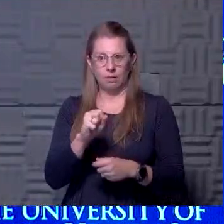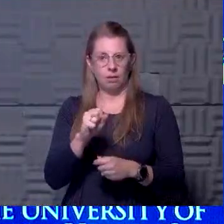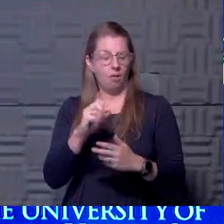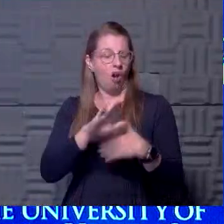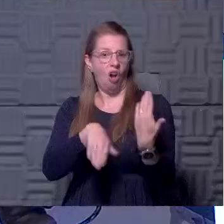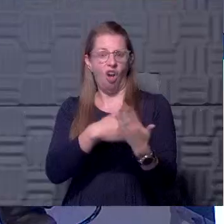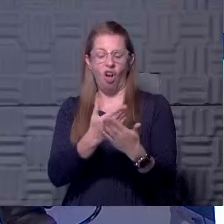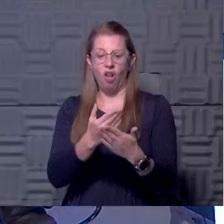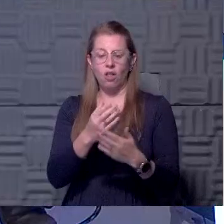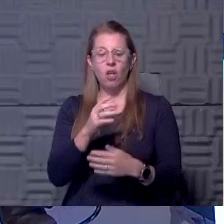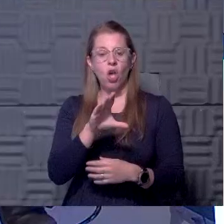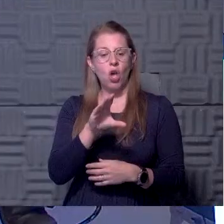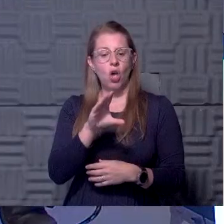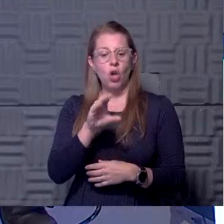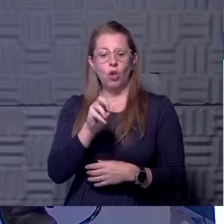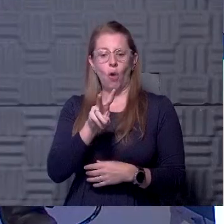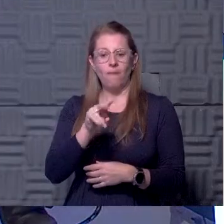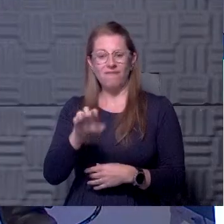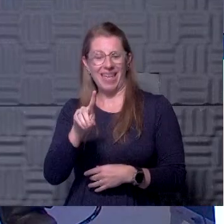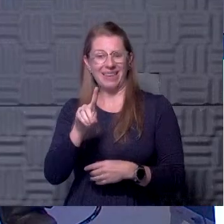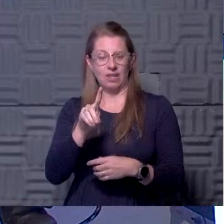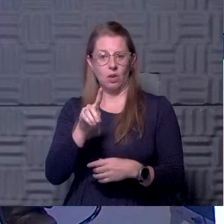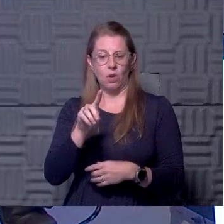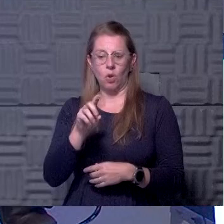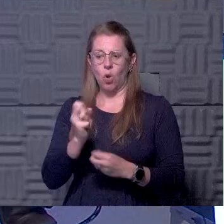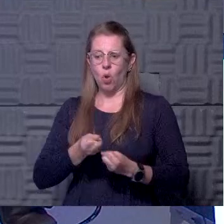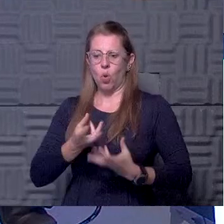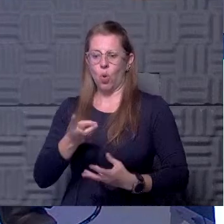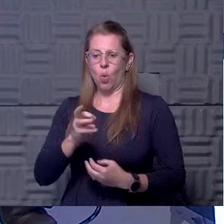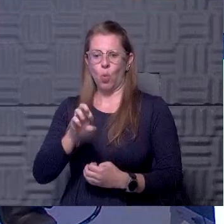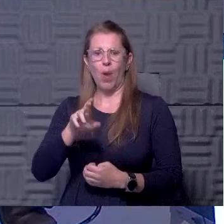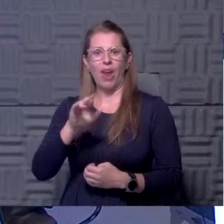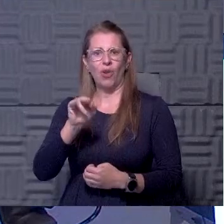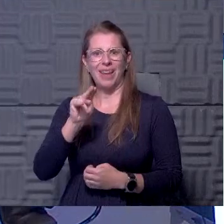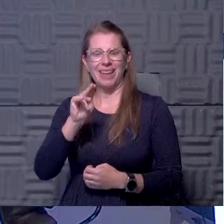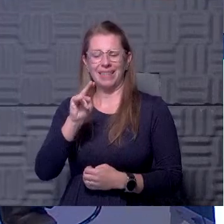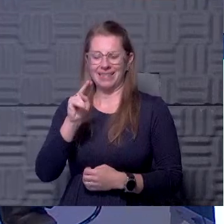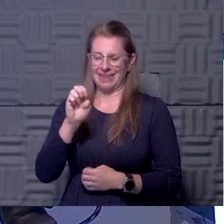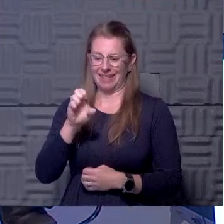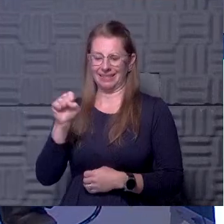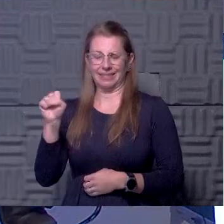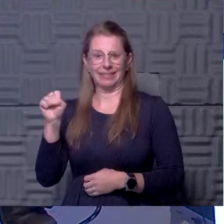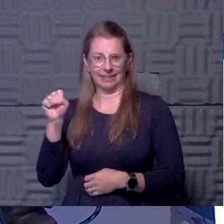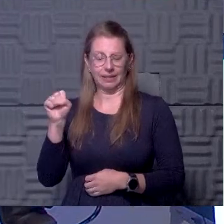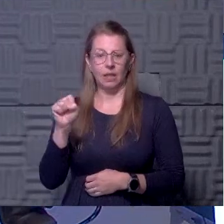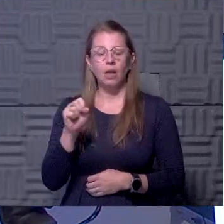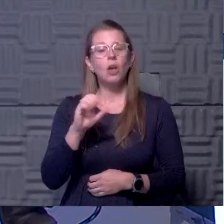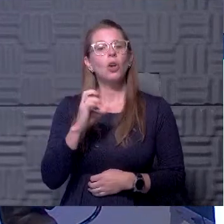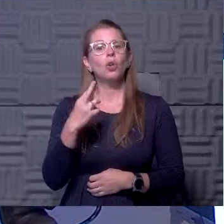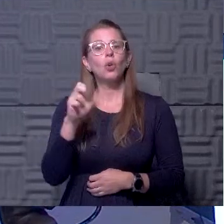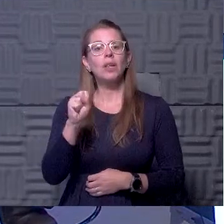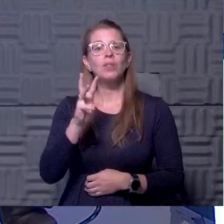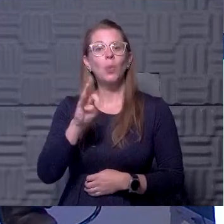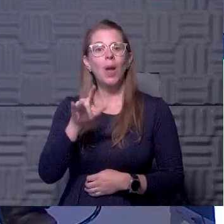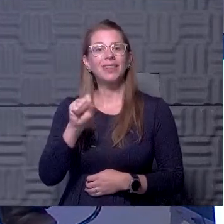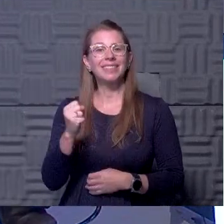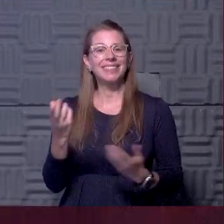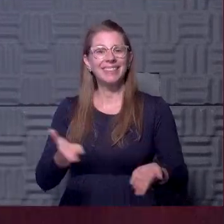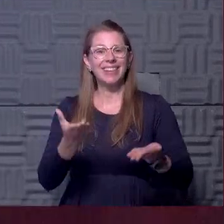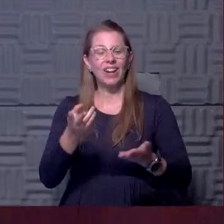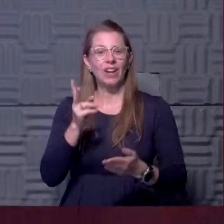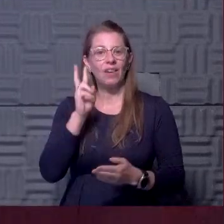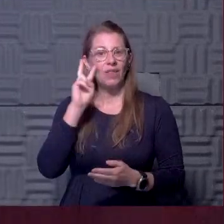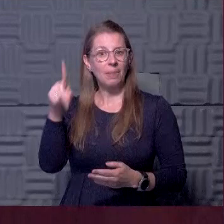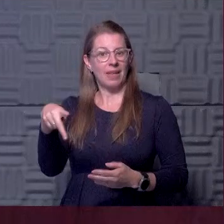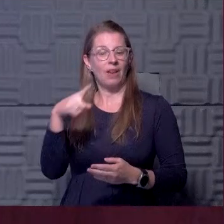for COVID weariness. In various reasons. Yeah. And different degrees at any time. All right. Chris Wilson is here. Chris is the VP of System